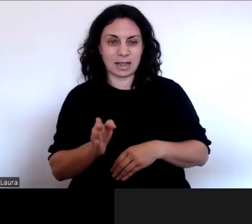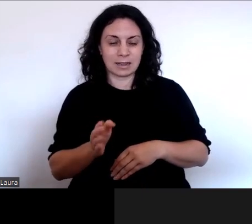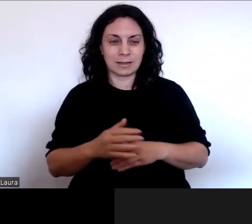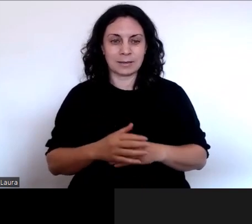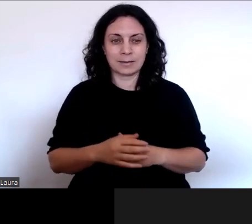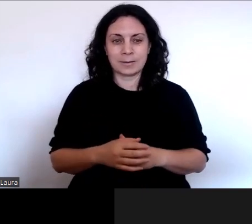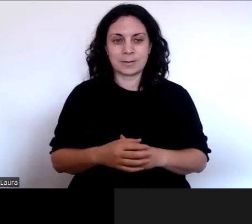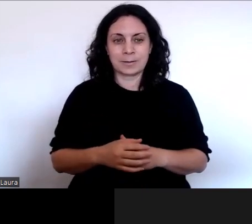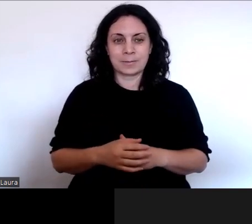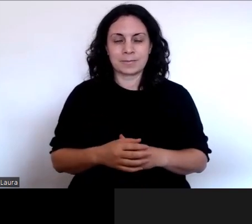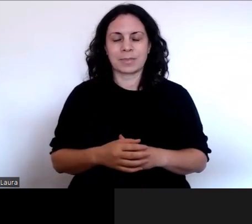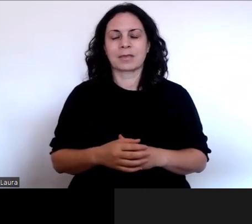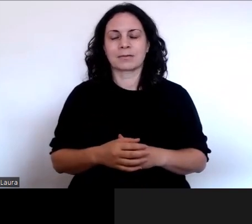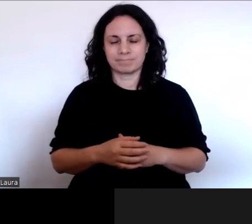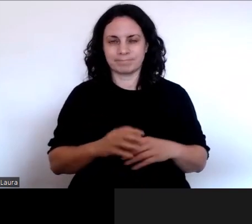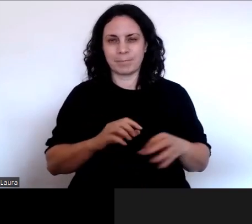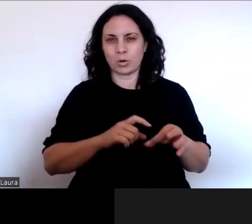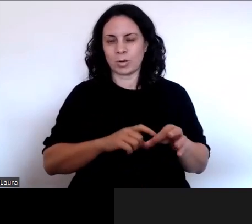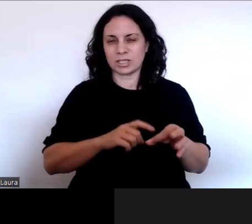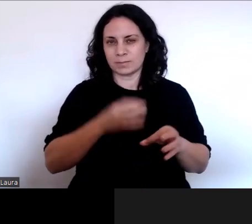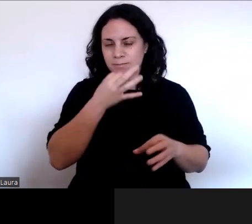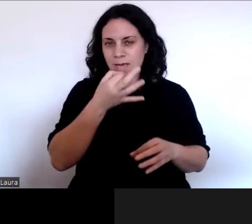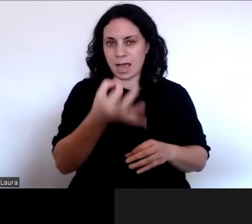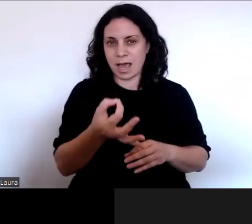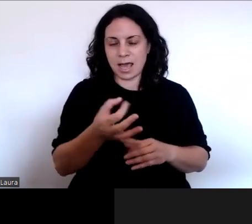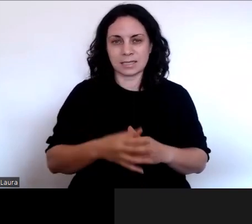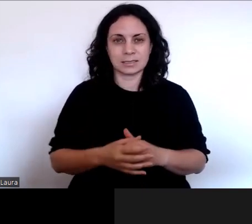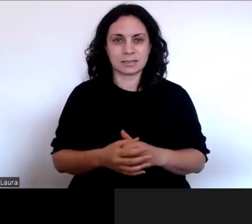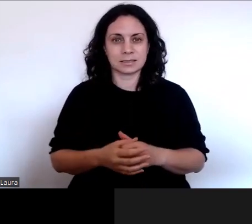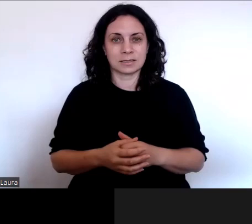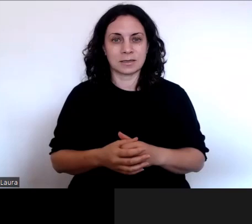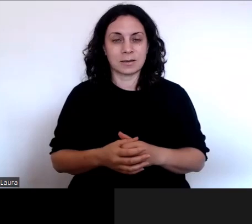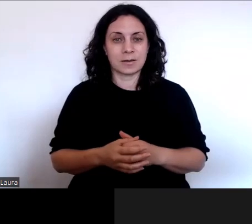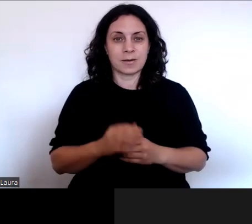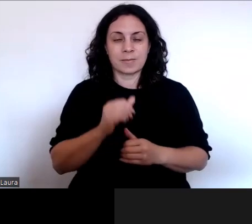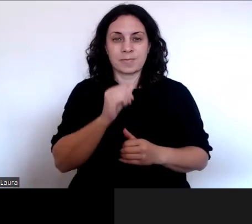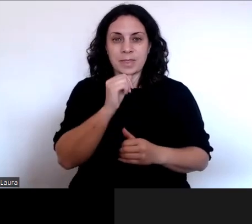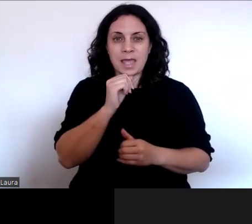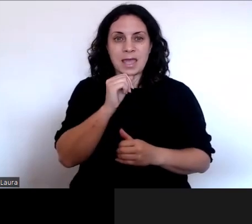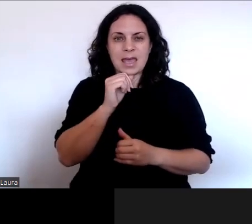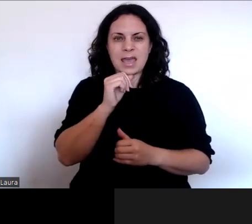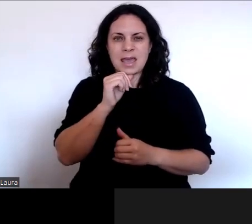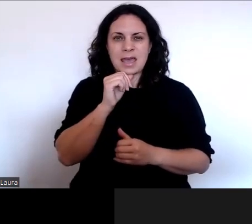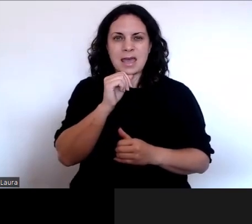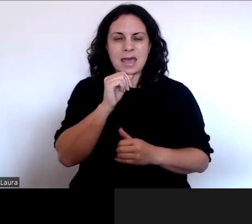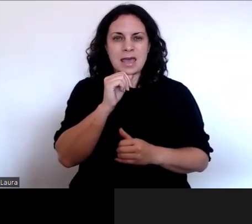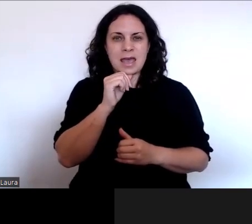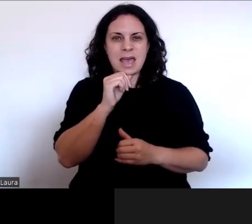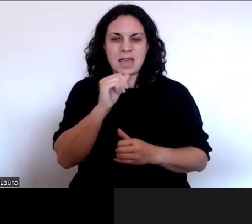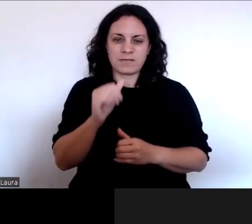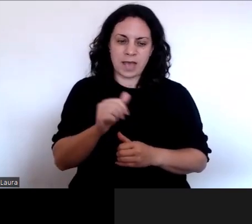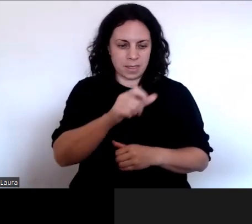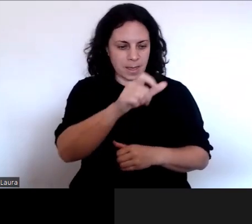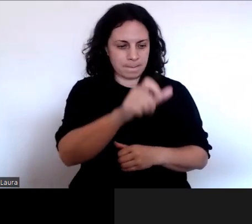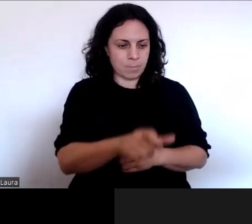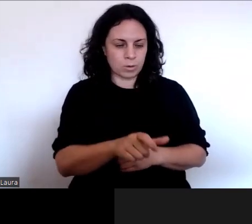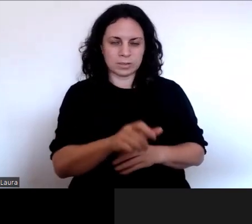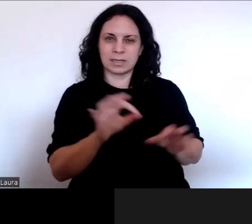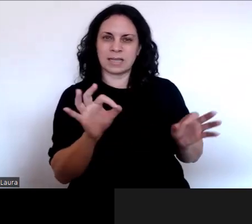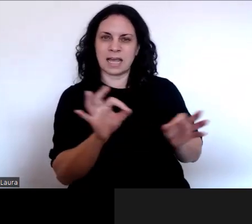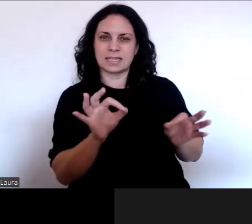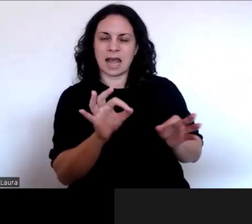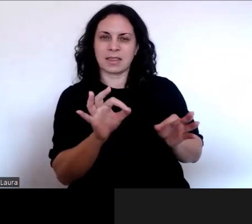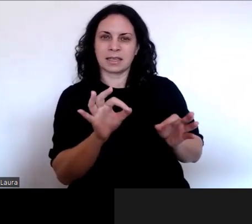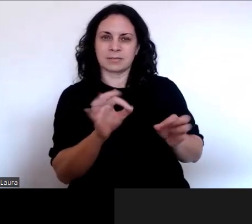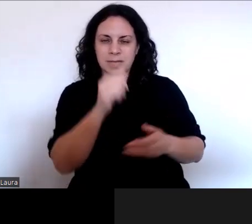we speak we're still wanting to hear from people who don't have personal lived experience. And and want